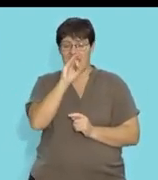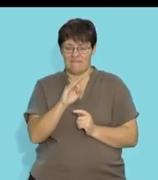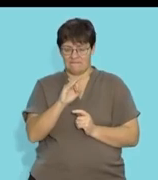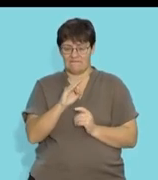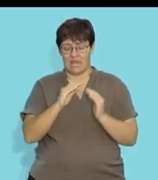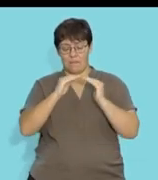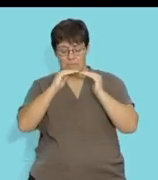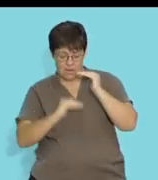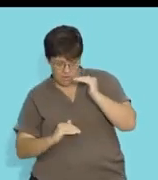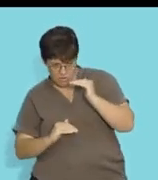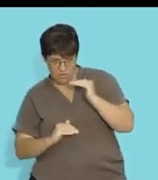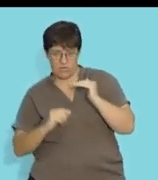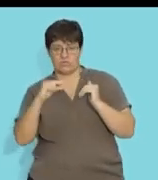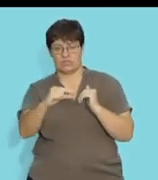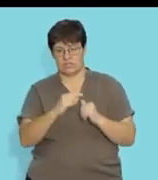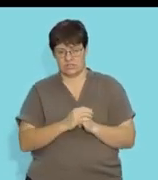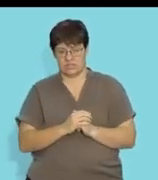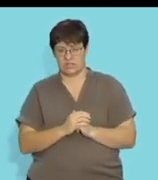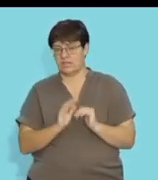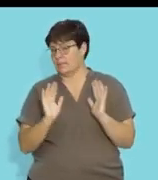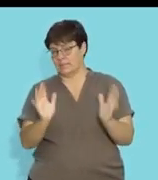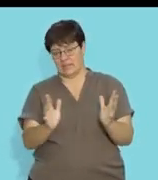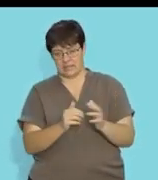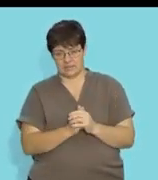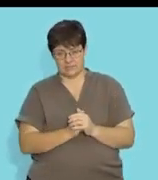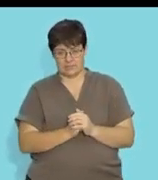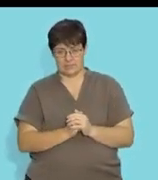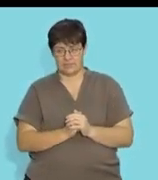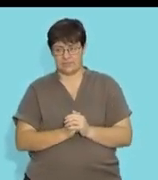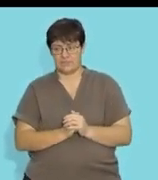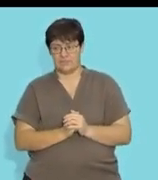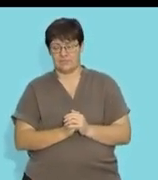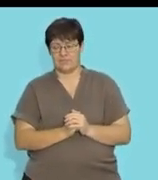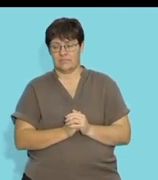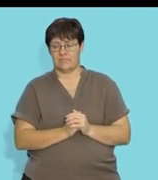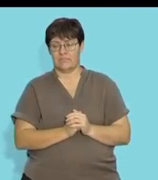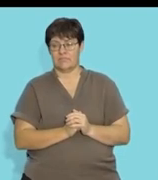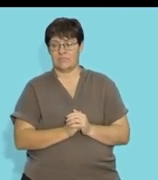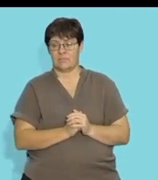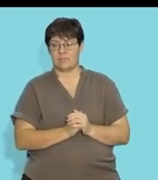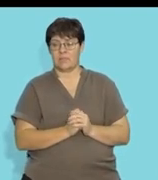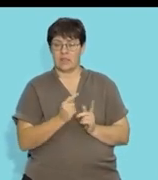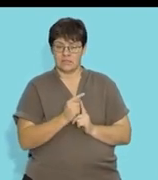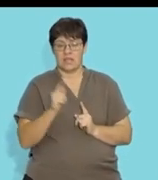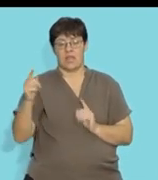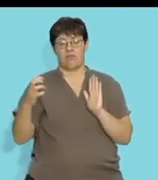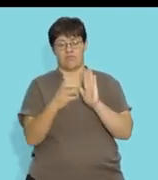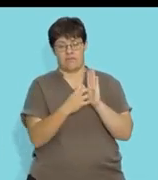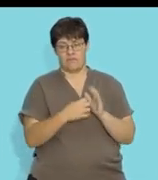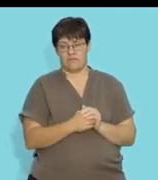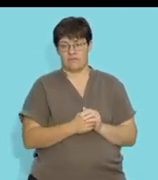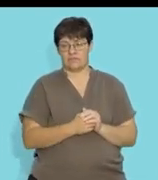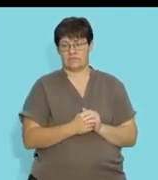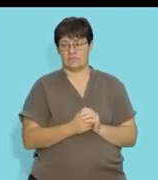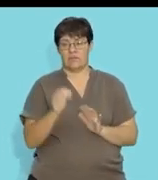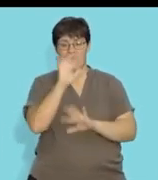With this one, it means F is below G, right? So we go